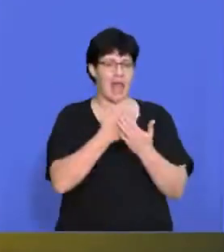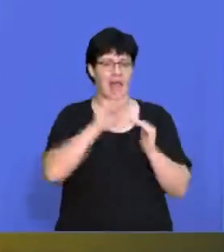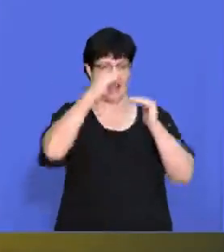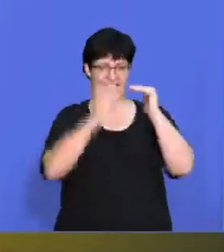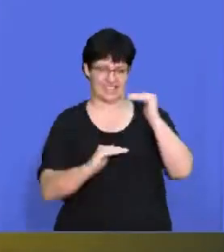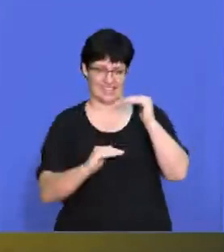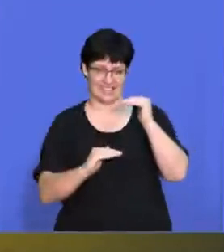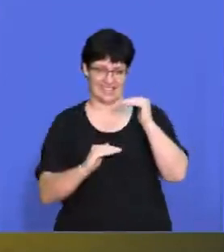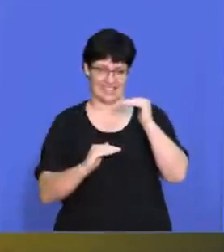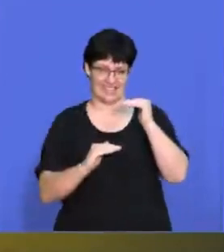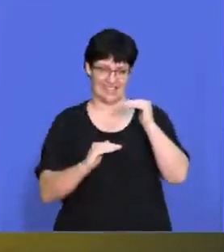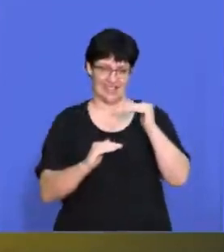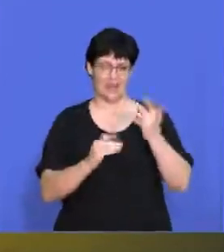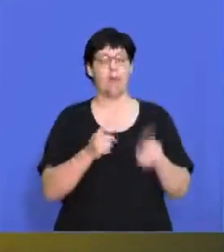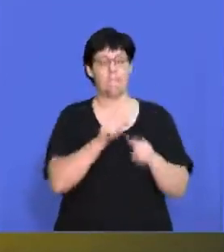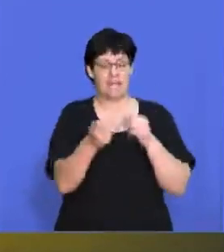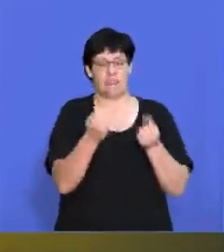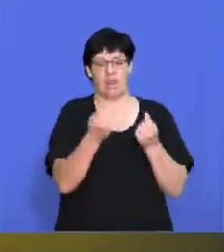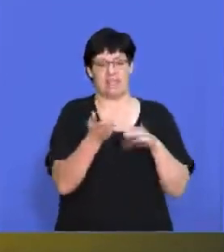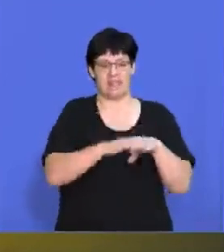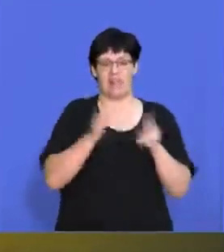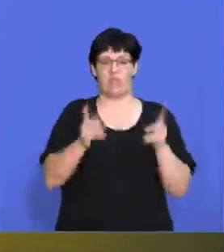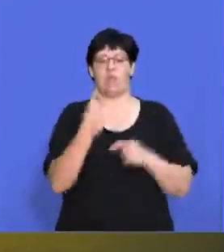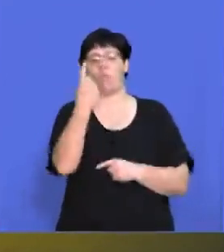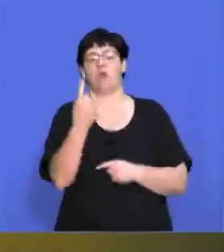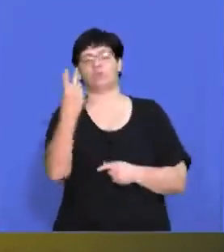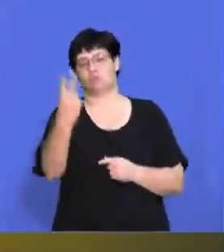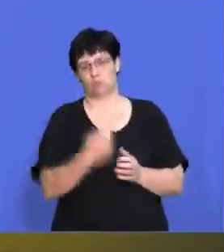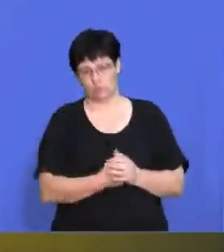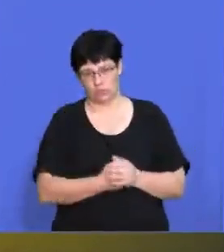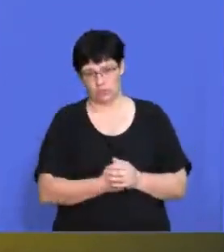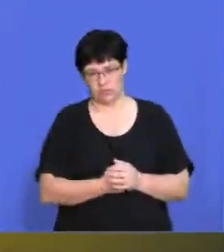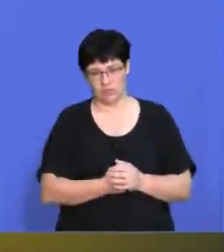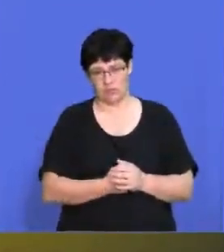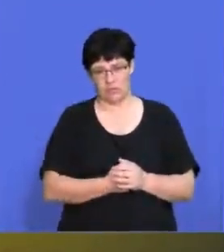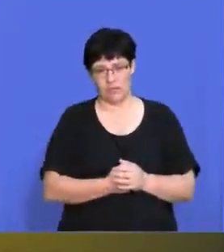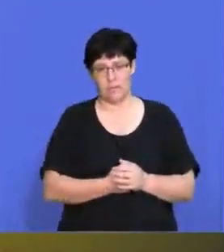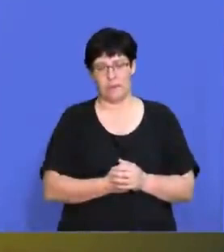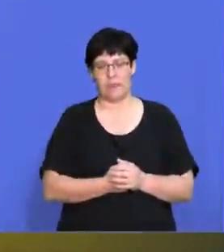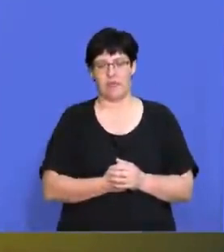a lot better price than if we were just like, I only want to buy one unit from you.